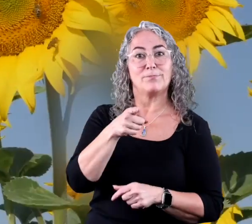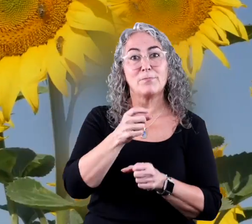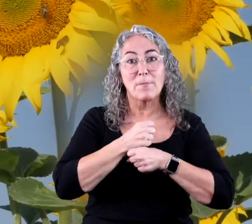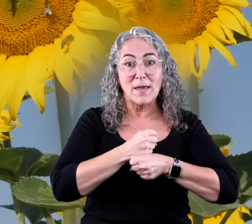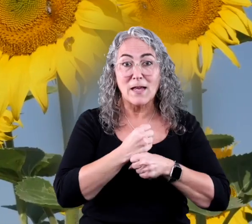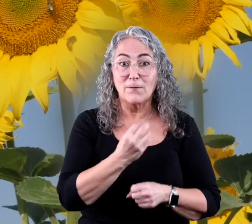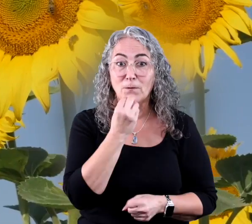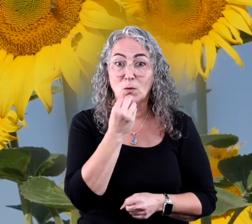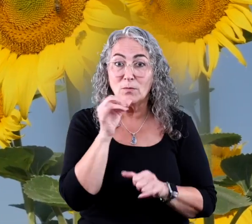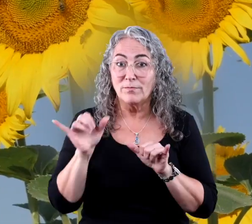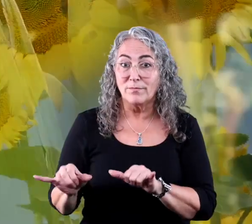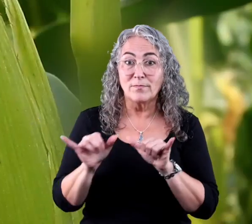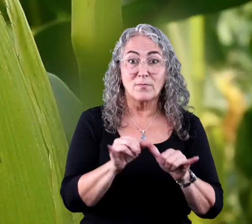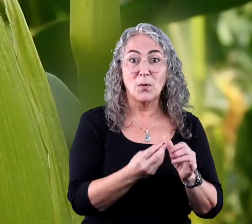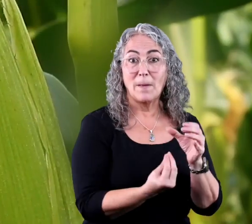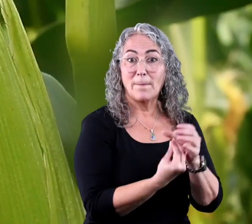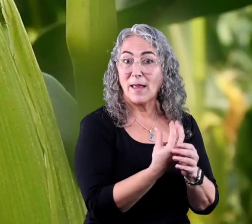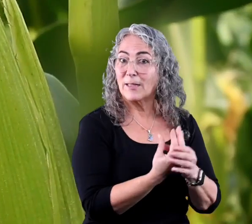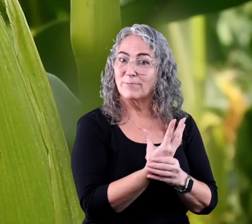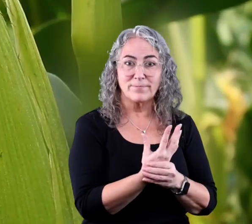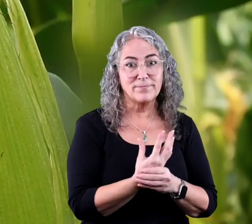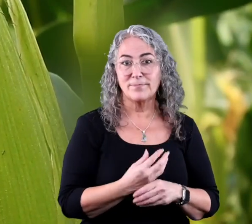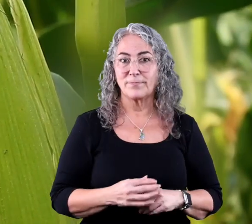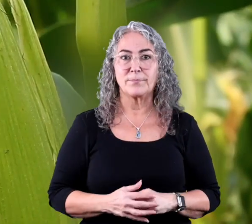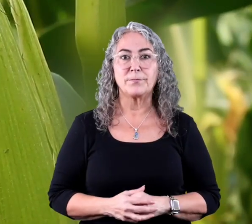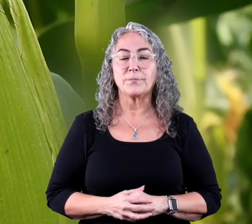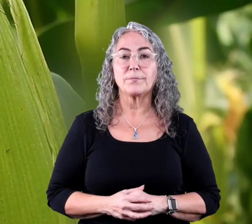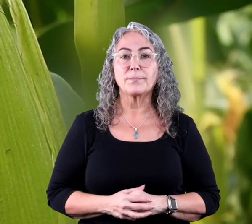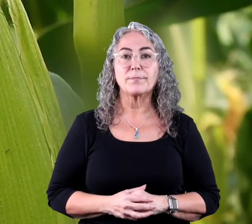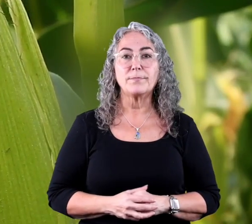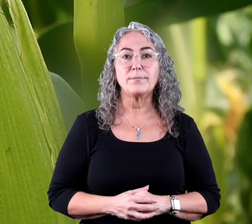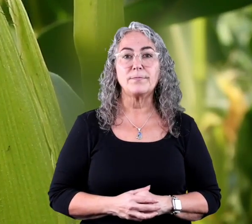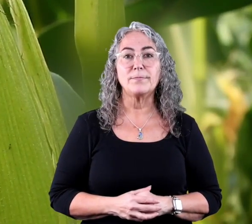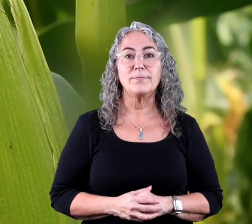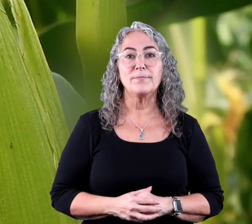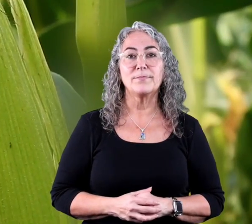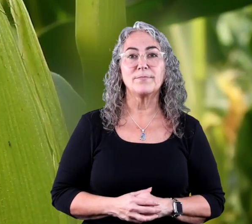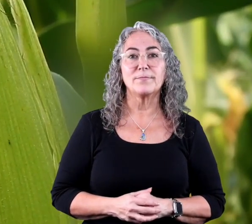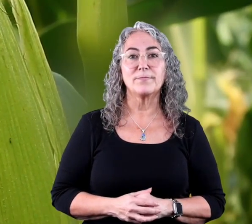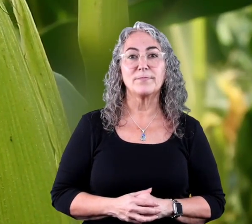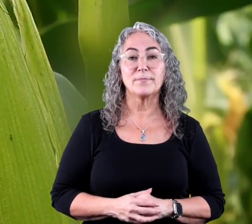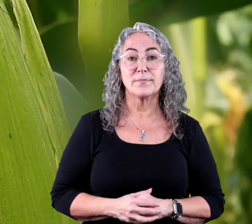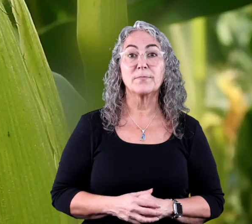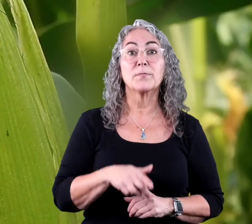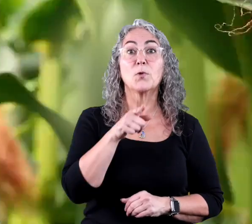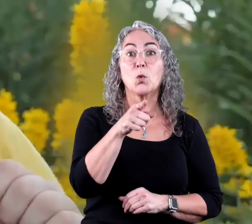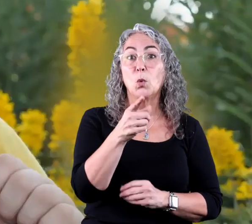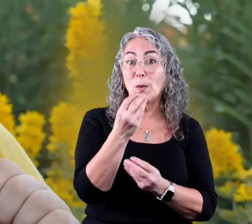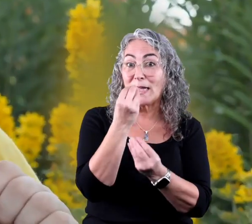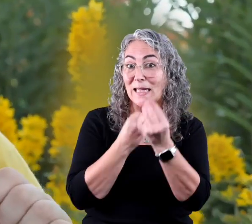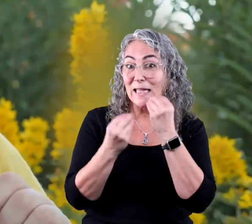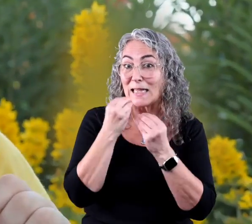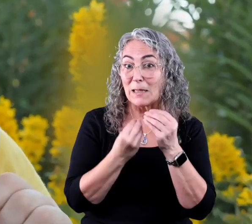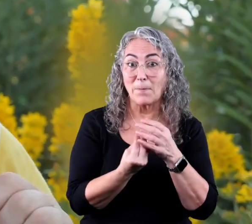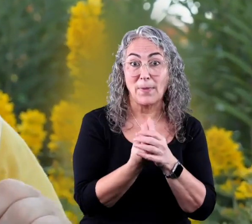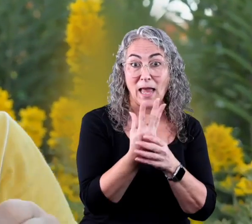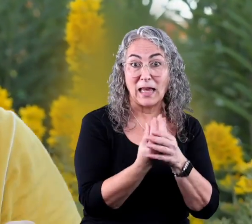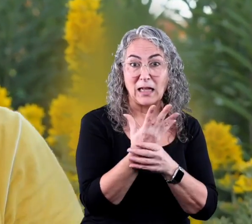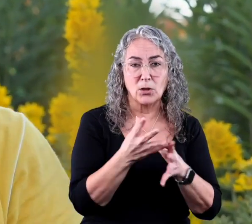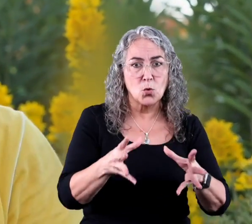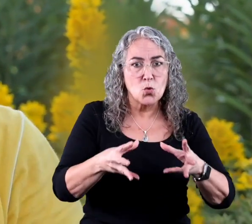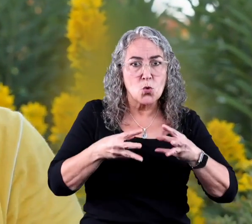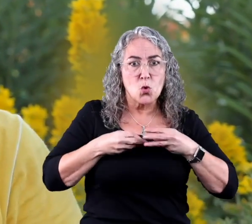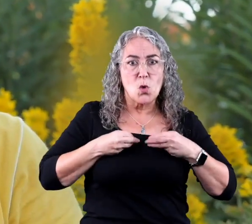like a plant can. You rely on the producer or the plant to make that energy for you. You then eat that